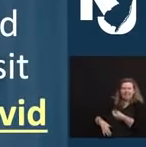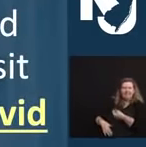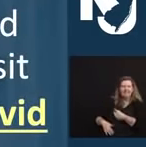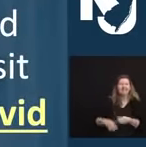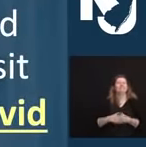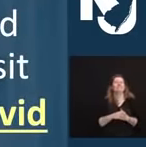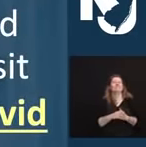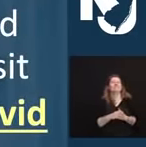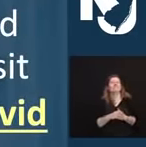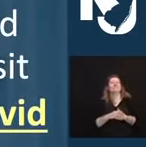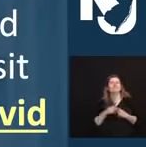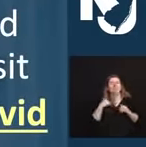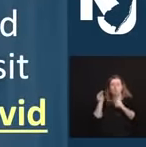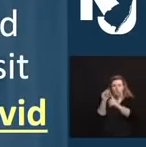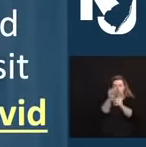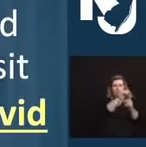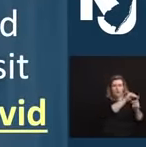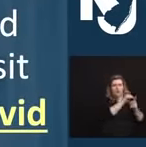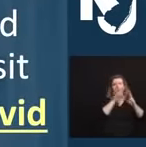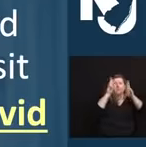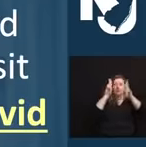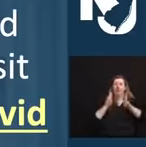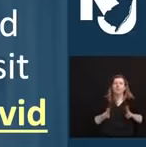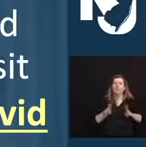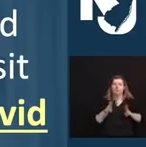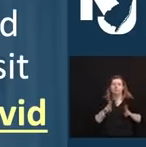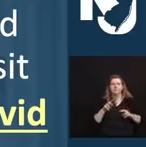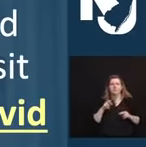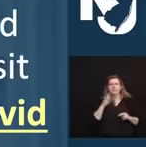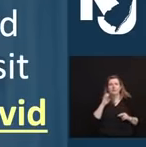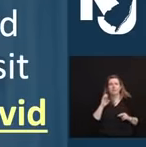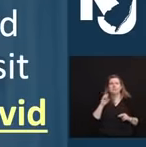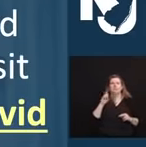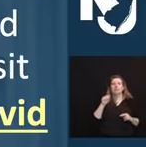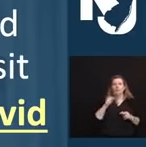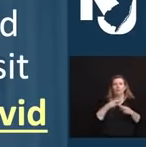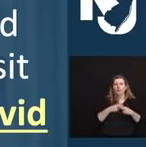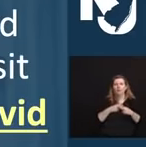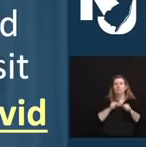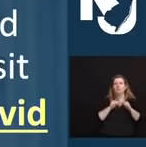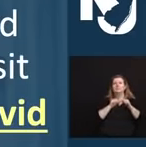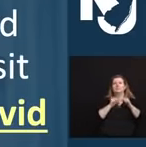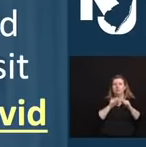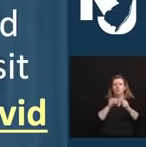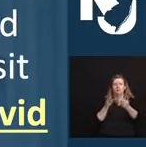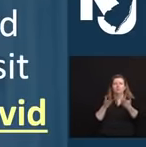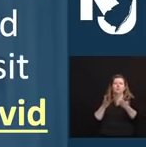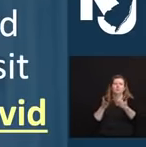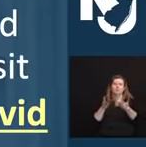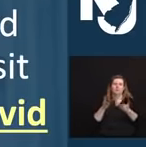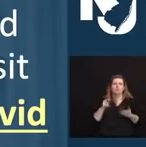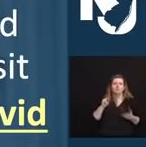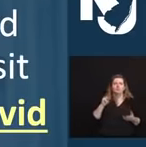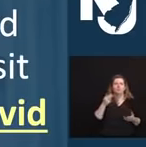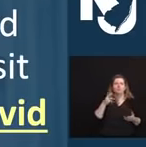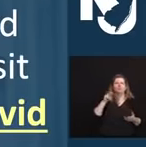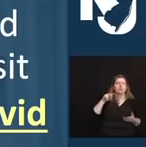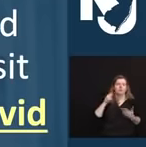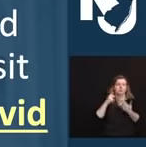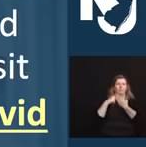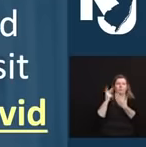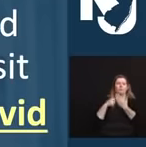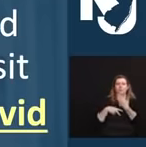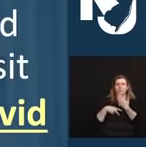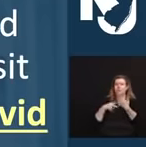that the application window for the EDA's new Sustain and Serve NJ grant program pairing community organizations with our restaurants